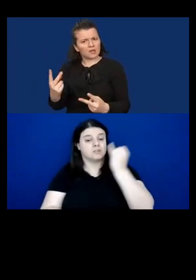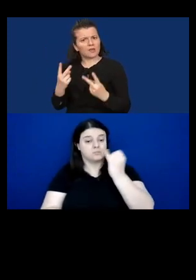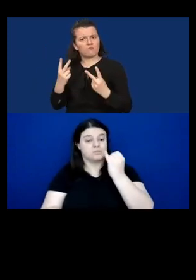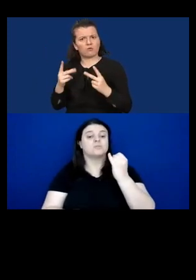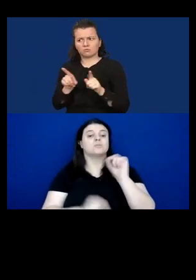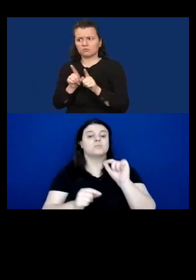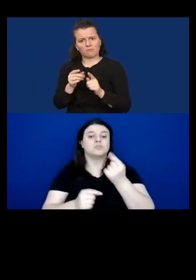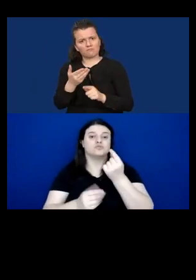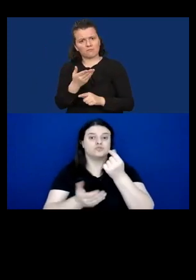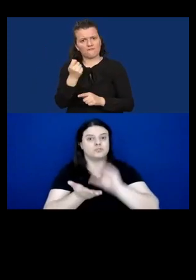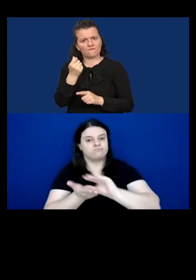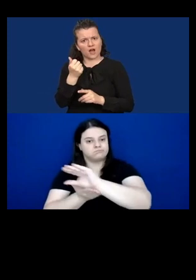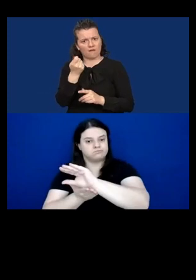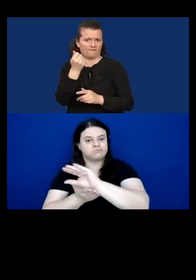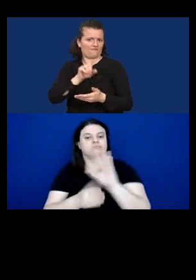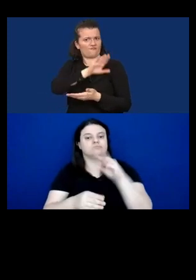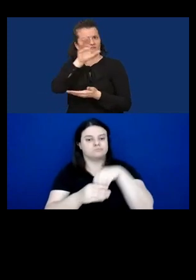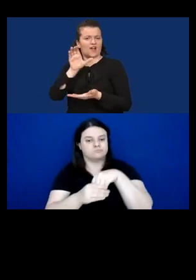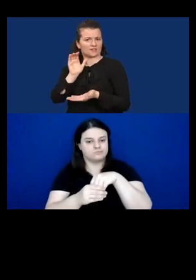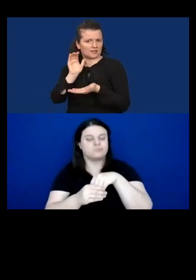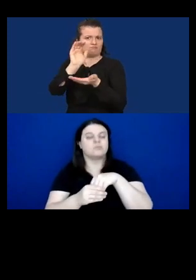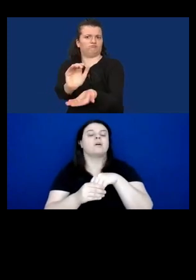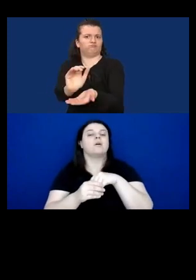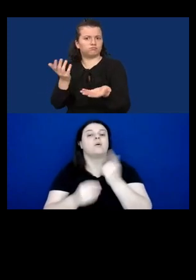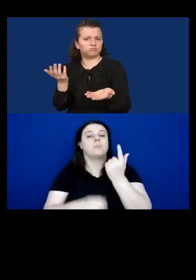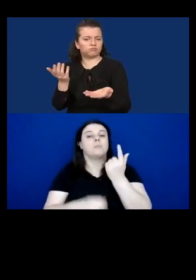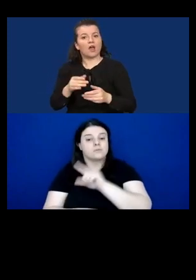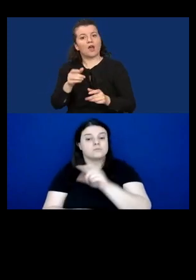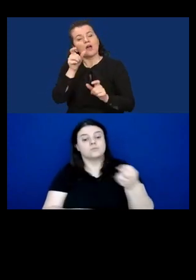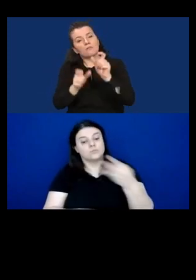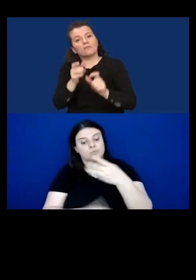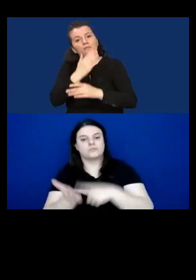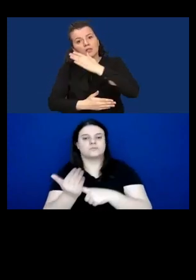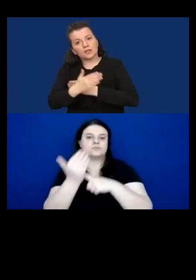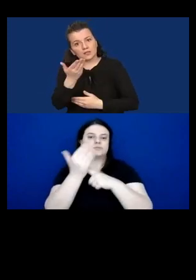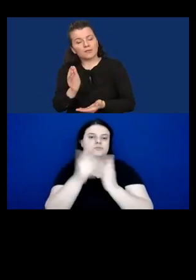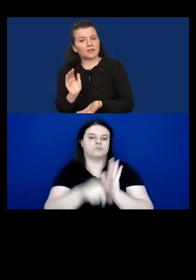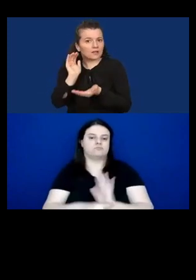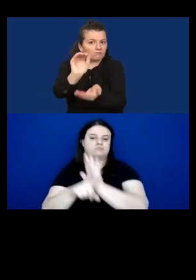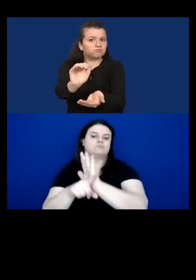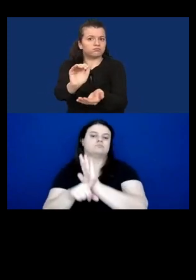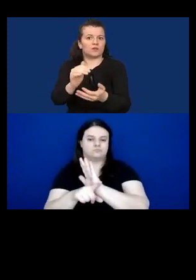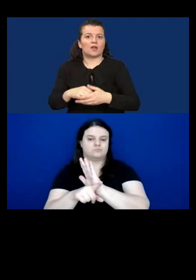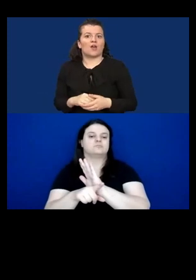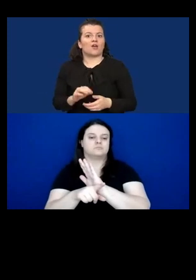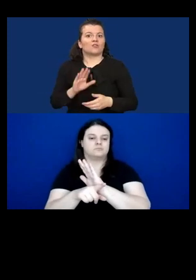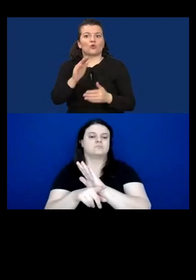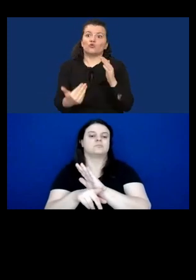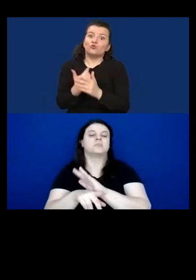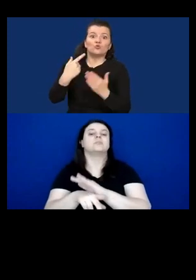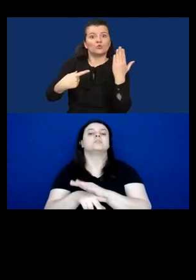that is channeled to people with disabilities for assistive new technology